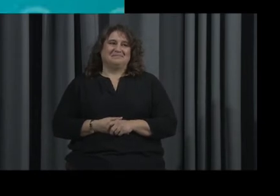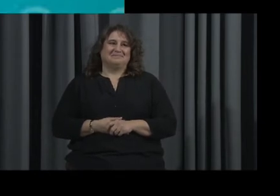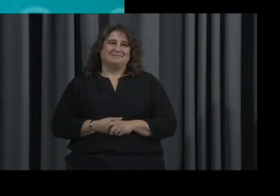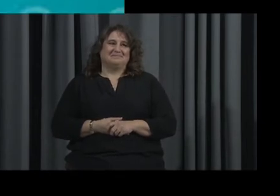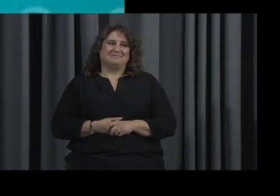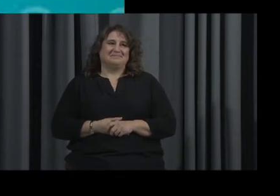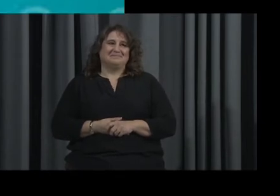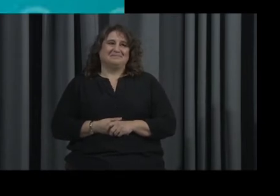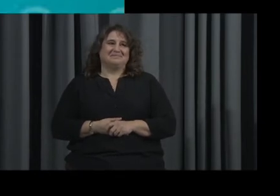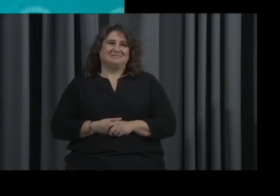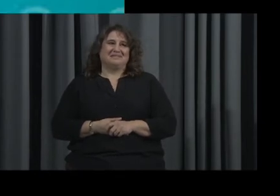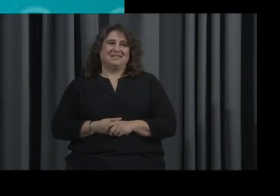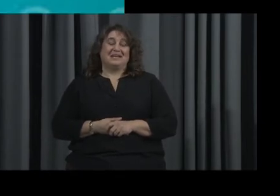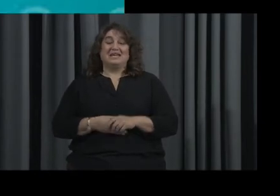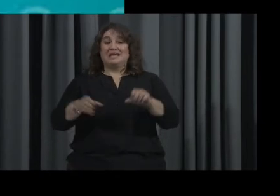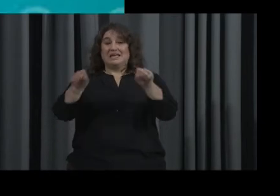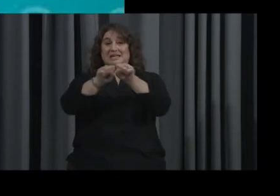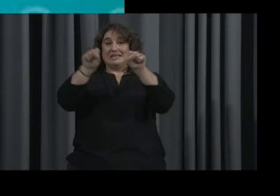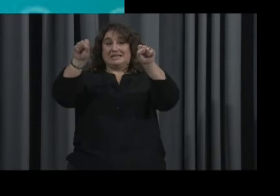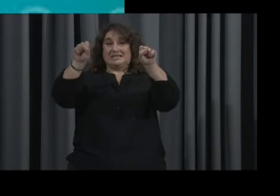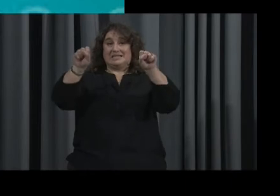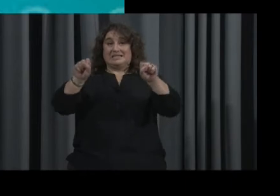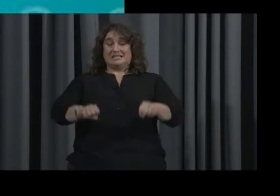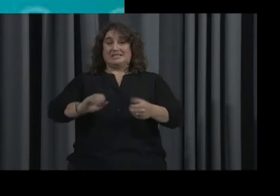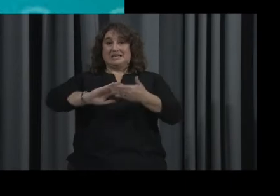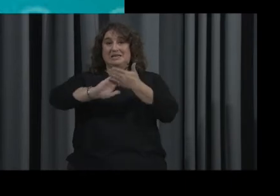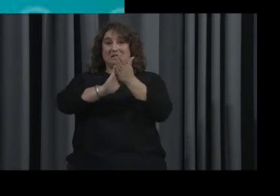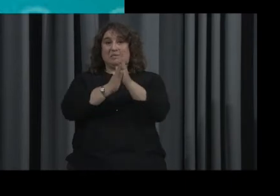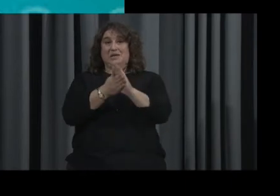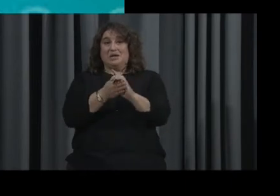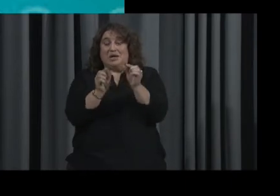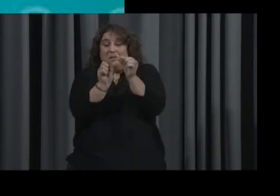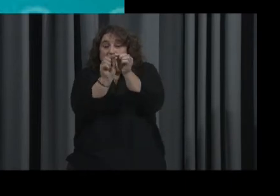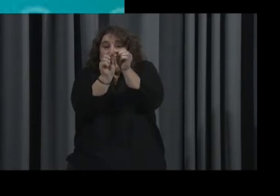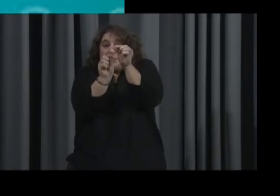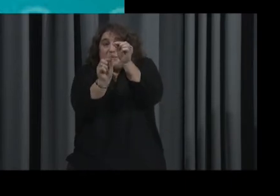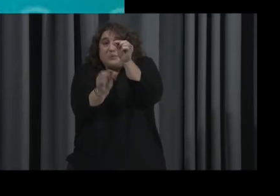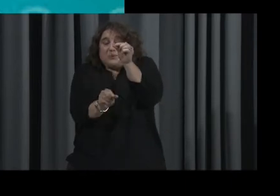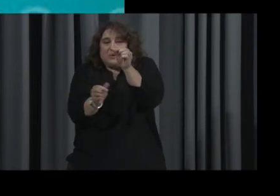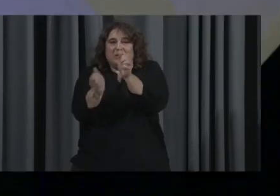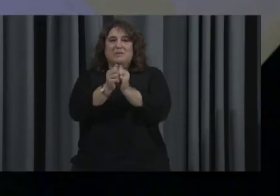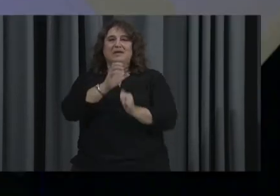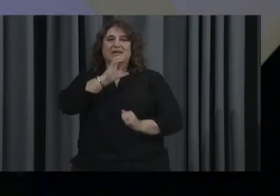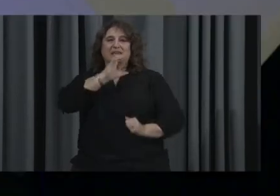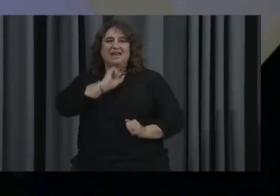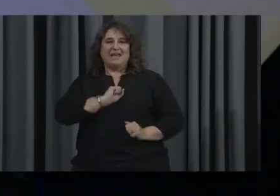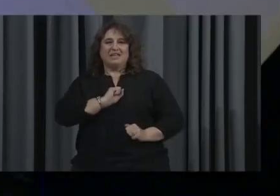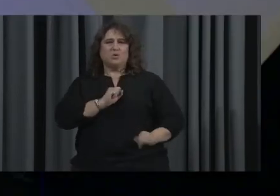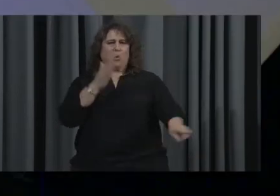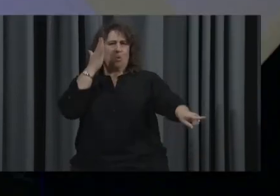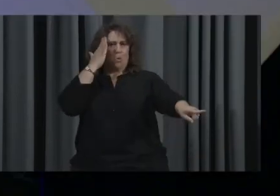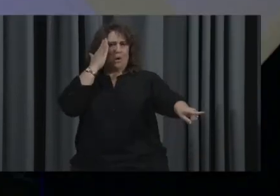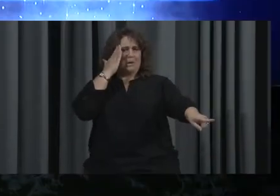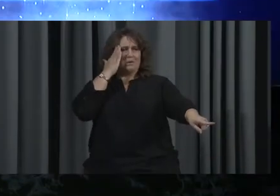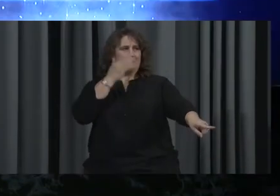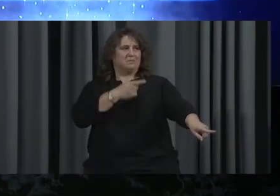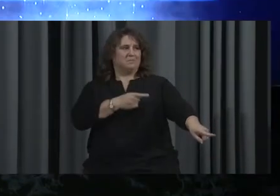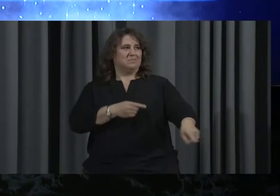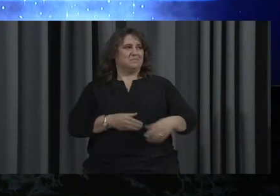So, this system becomes thinner as we age. This comes thinner as we age.